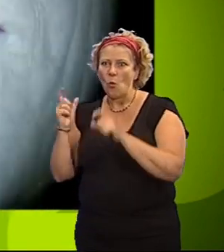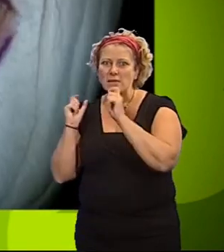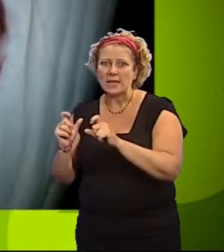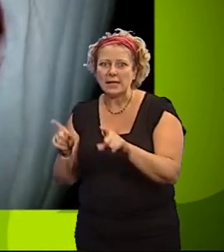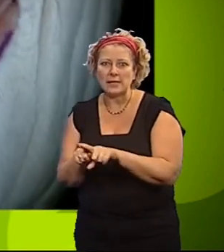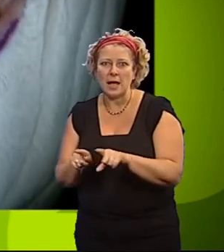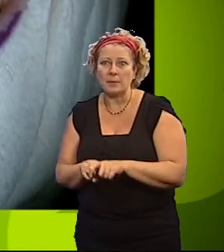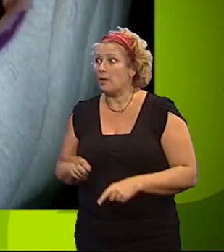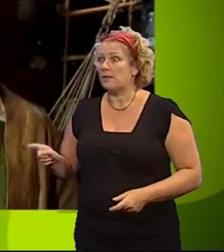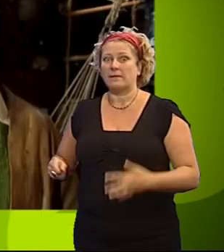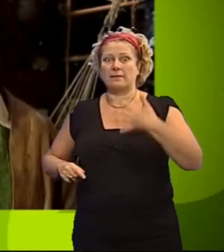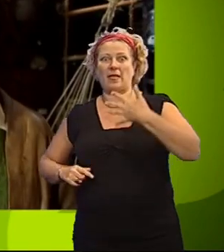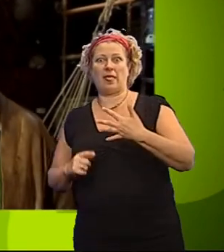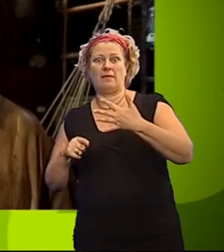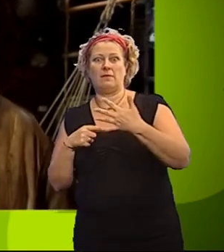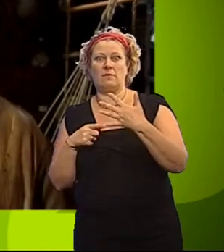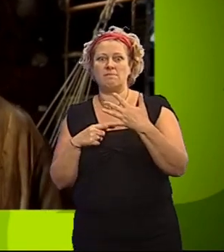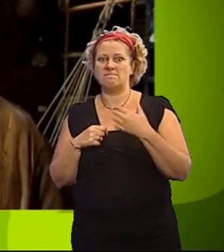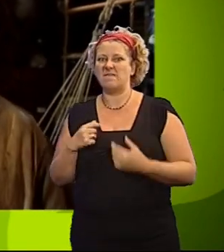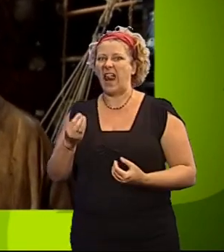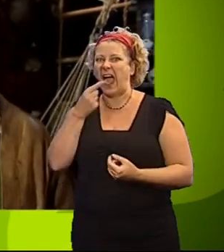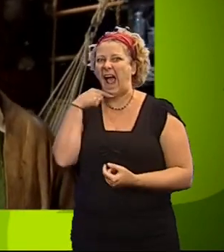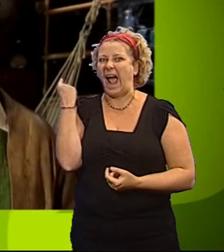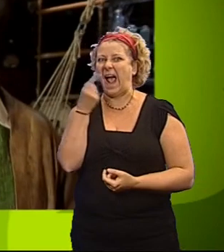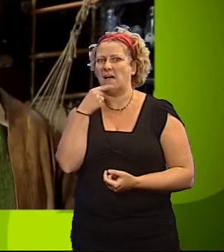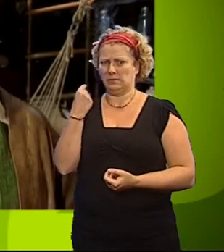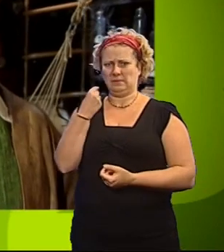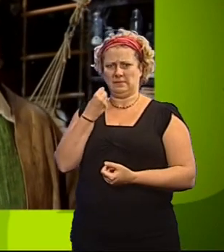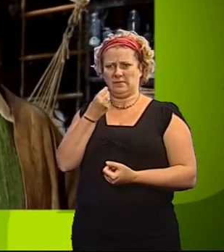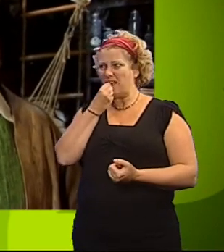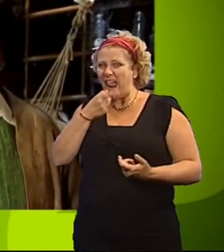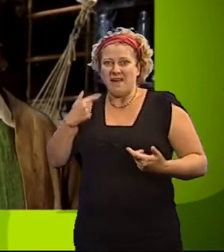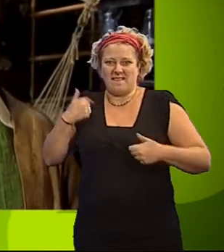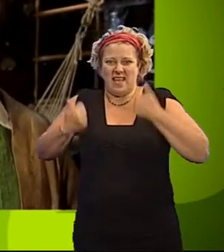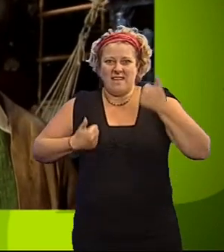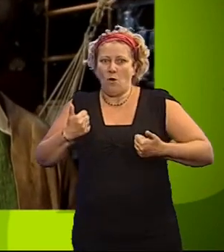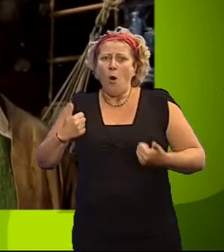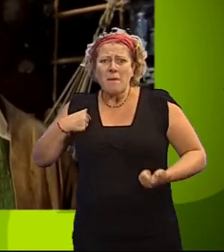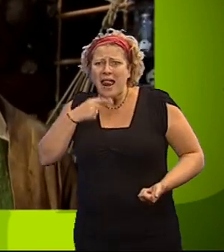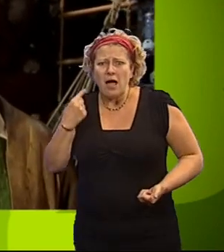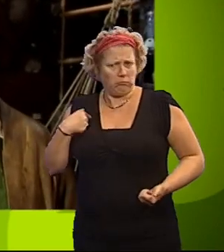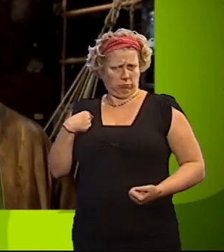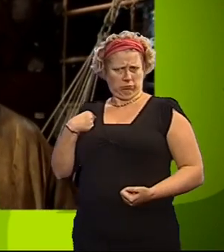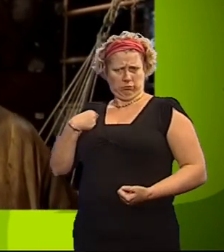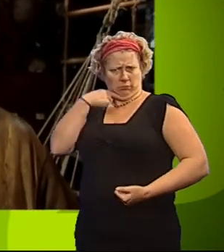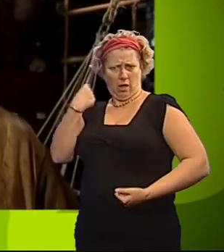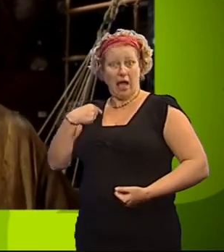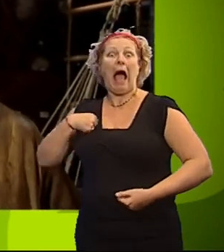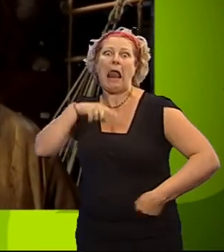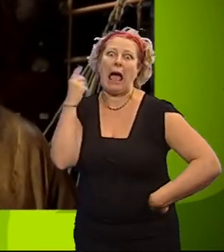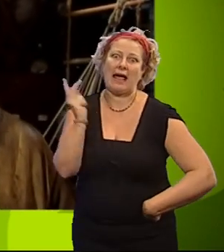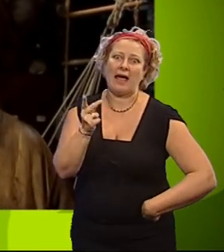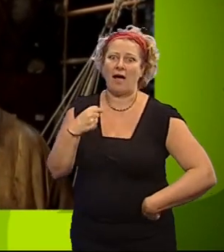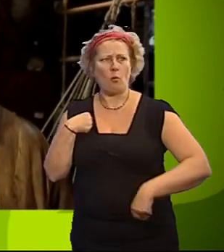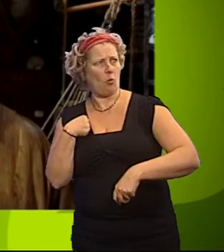Feed Me Lies. Feed Me Lies, that's my favouritest game. No, I was lying. No, I wasn't. Lying again? When